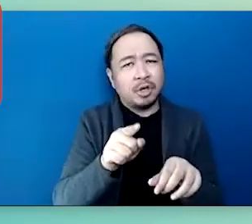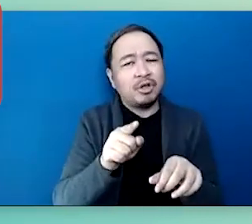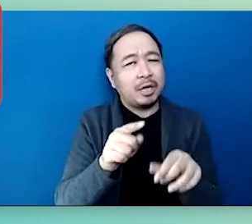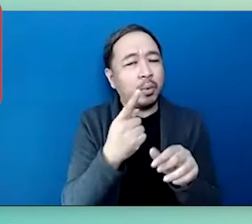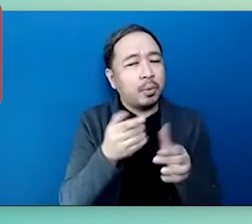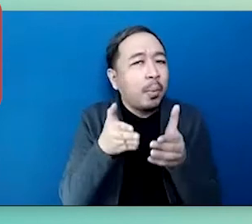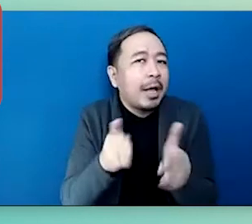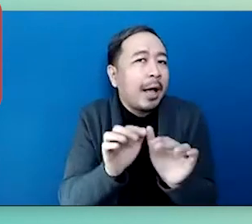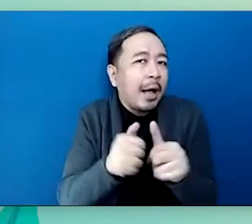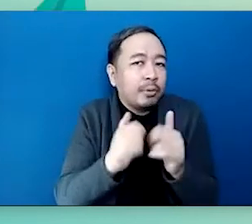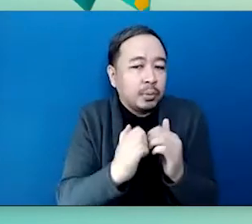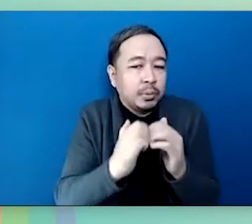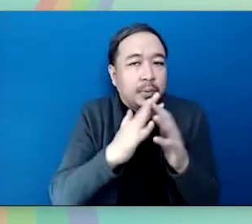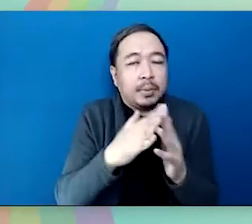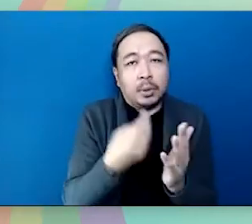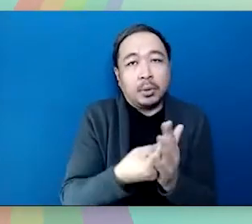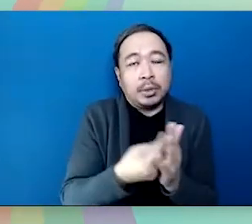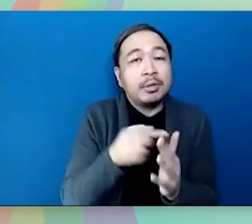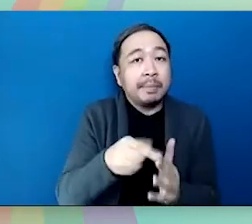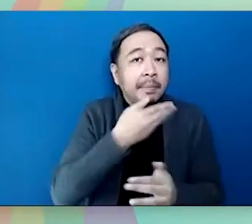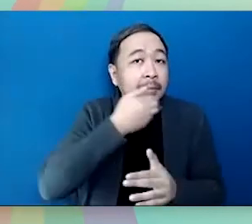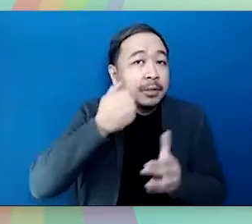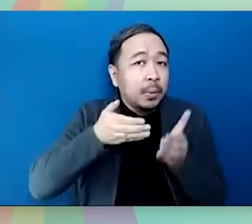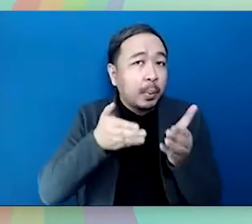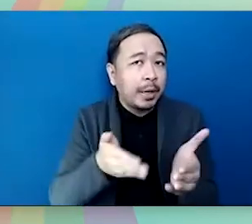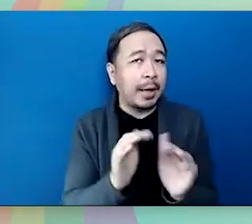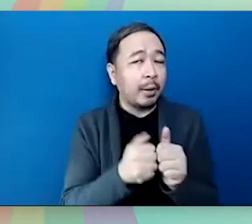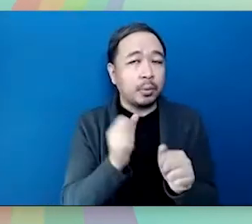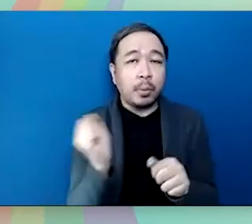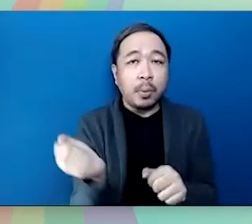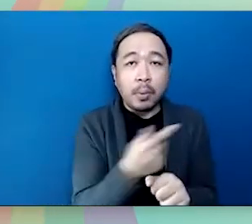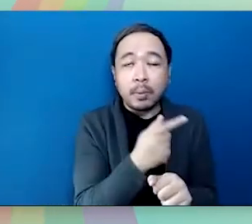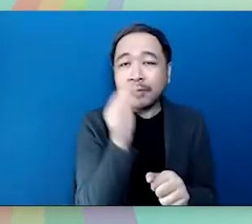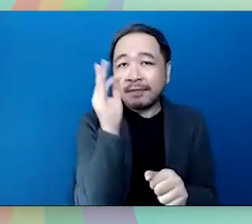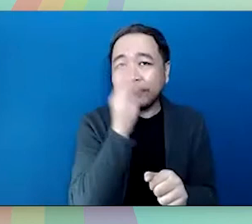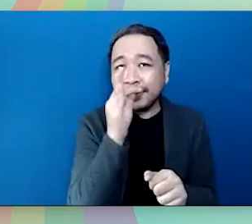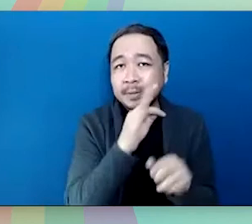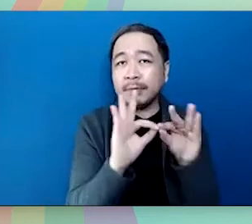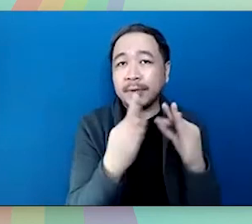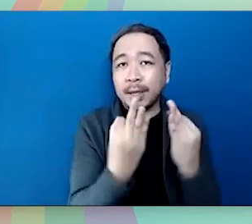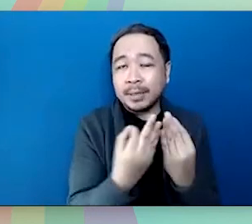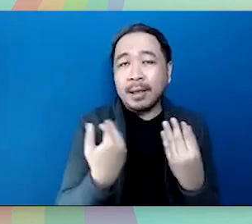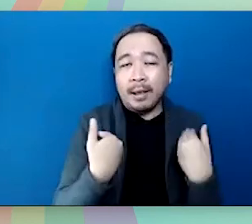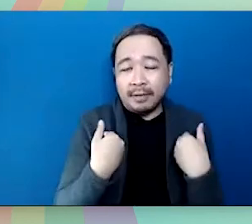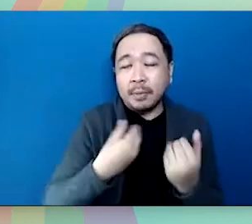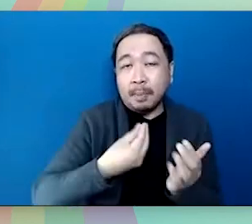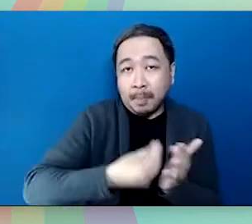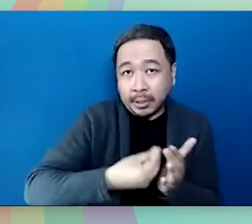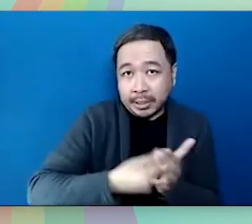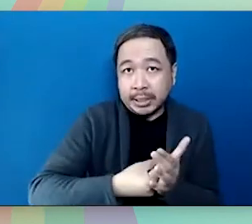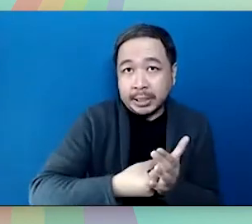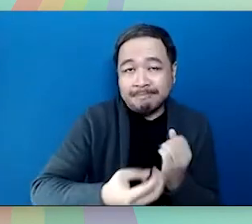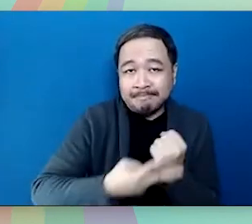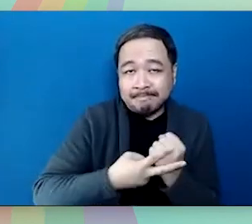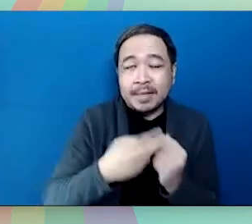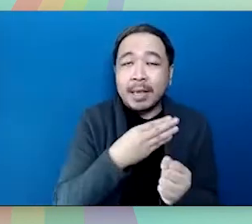ailing economy this is also one of the best ways to ensure that every filipino household has money in its